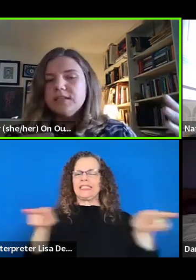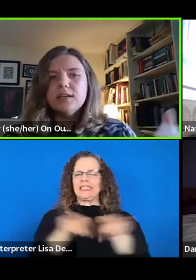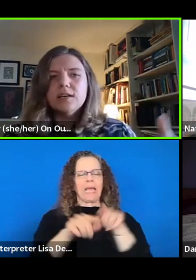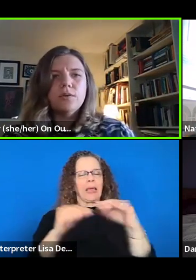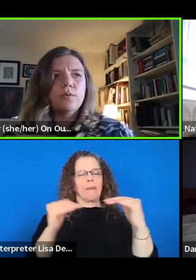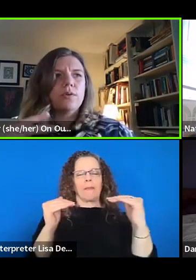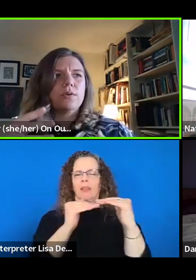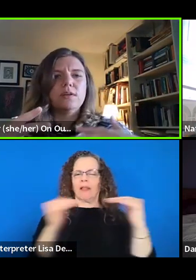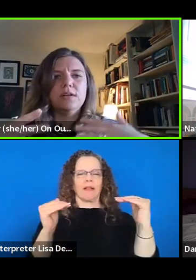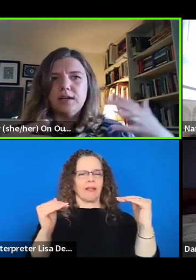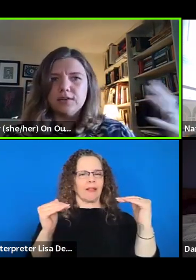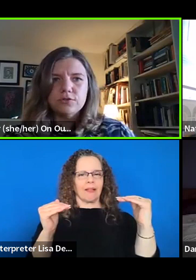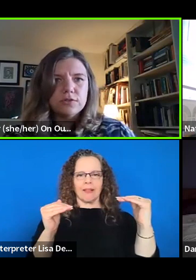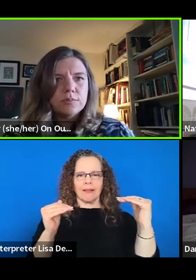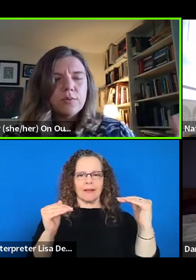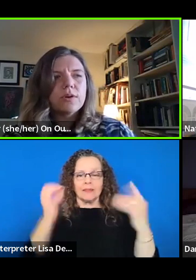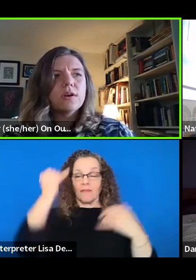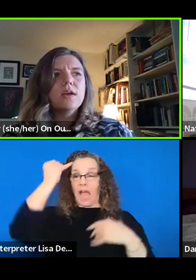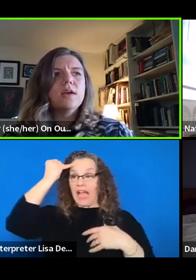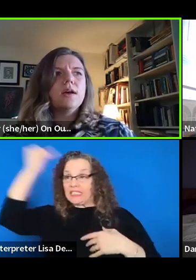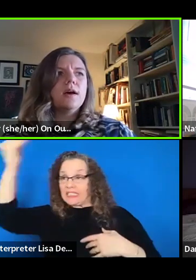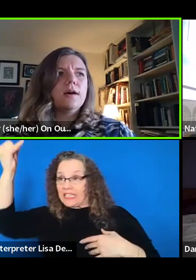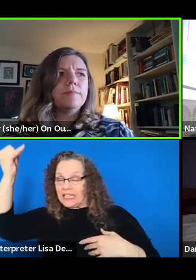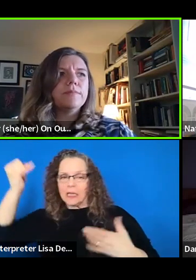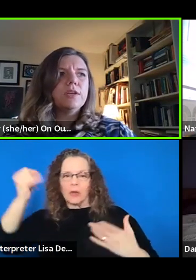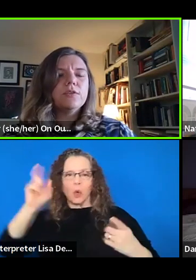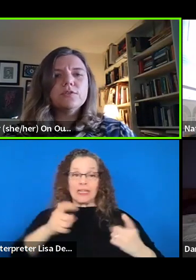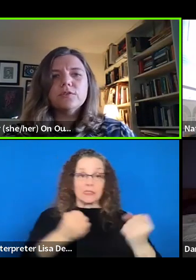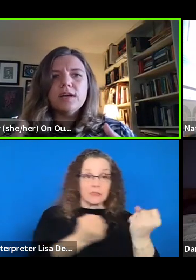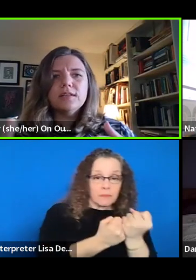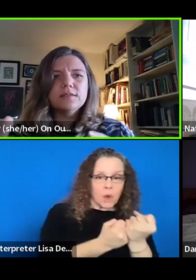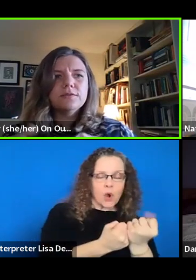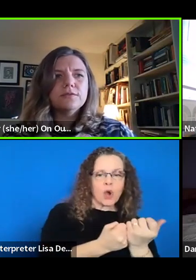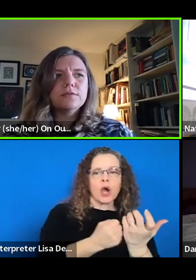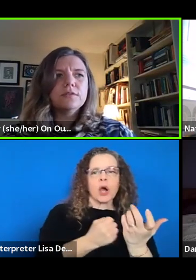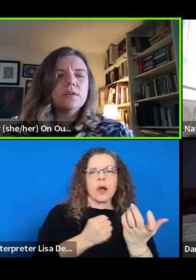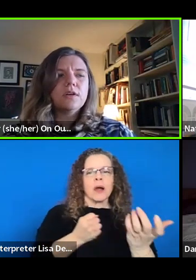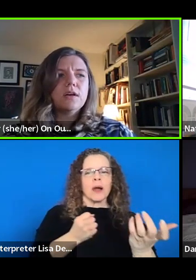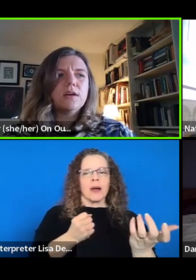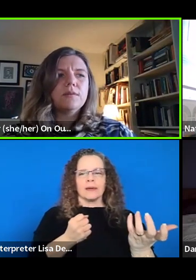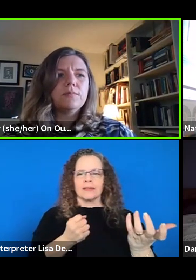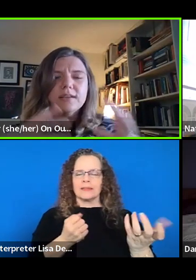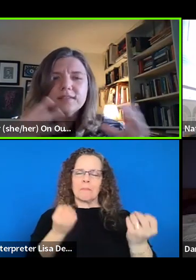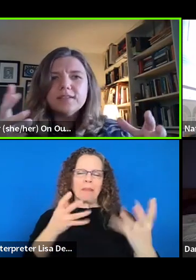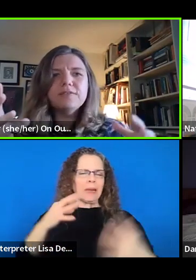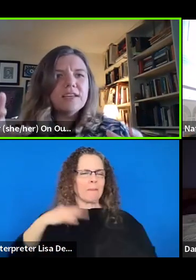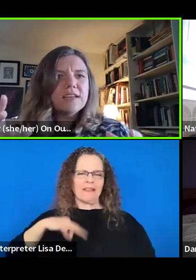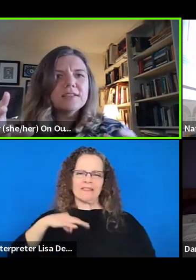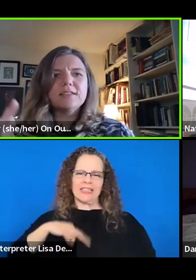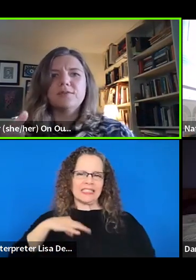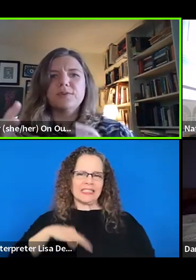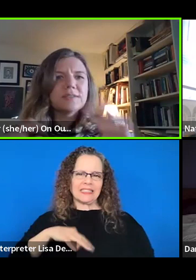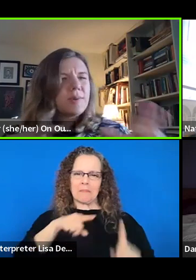have an idea or need extra support. Um, you know, there's all kinds of, uh, positive things and risk